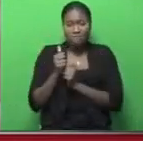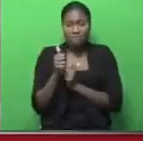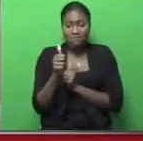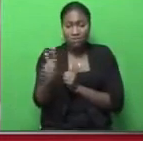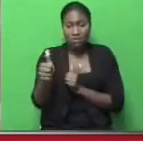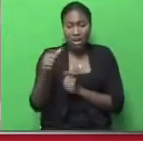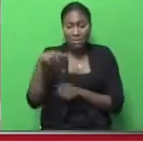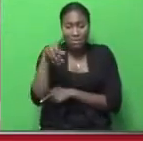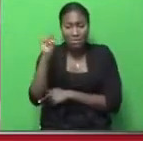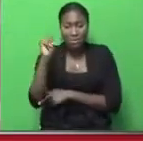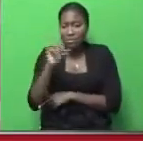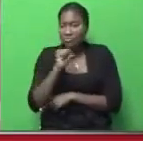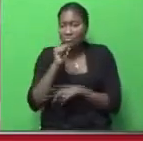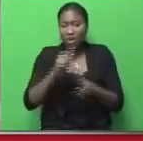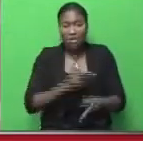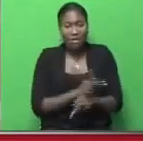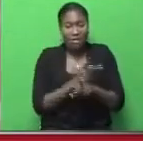government.